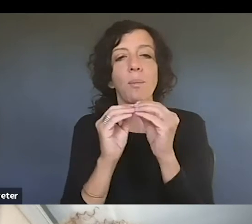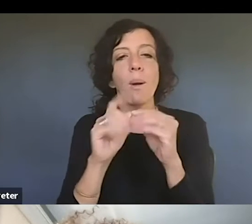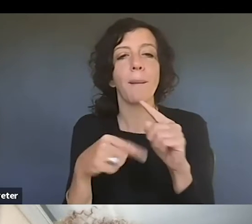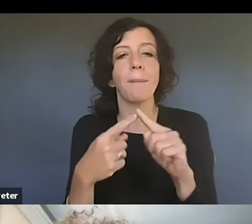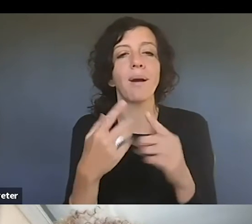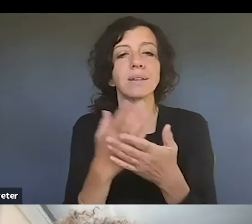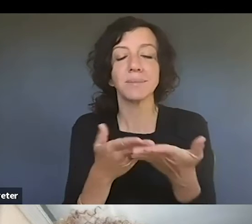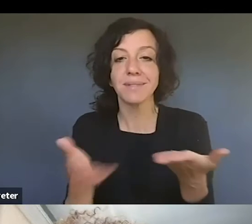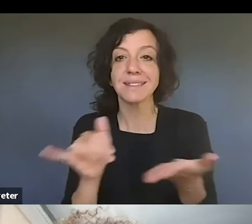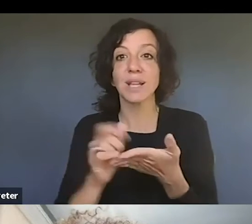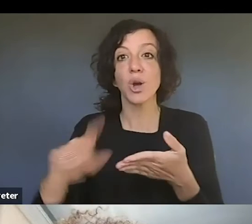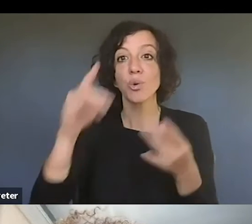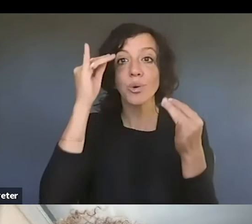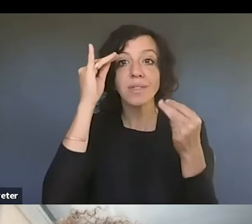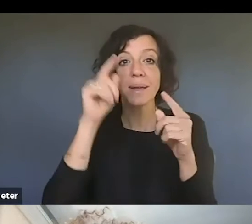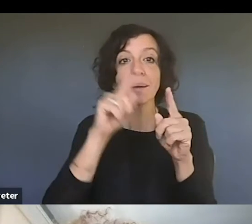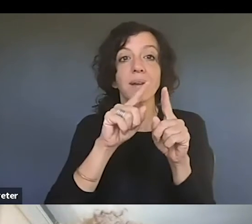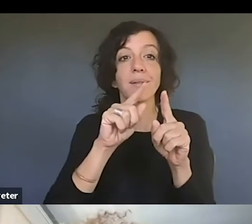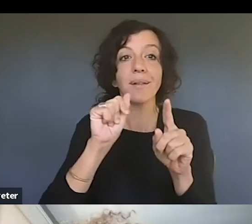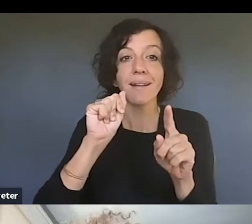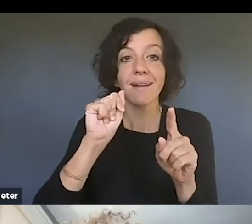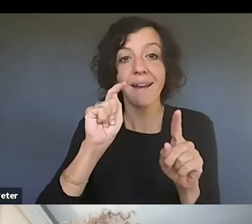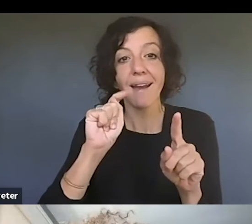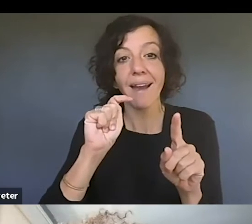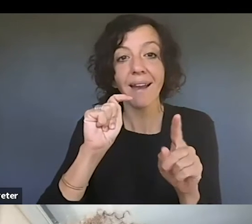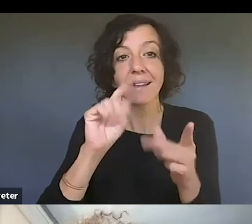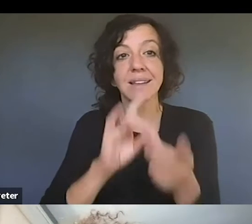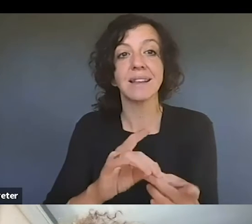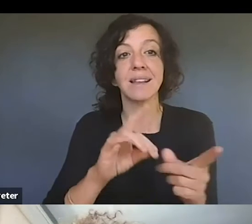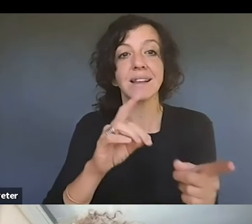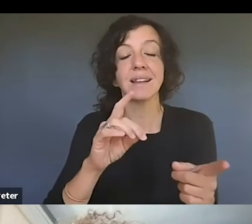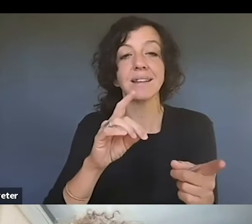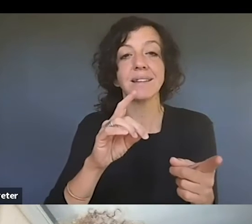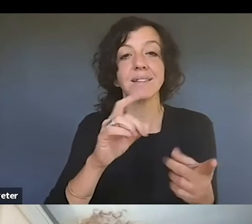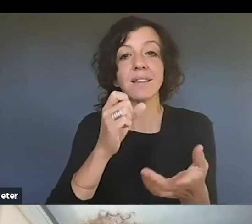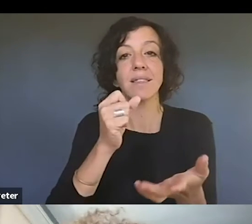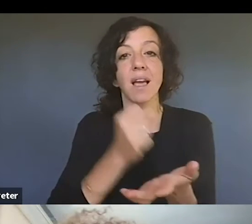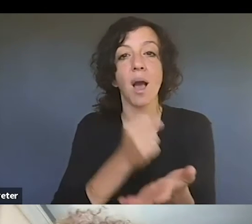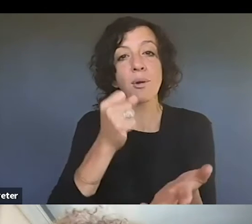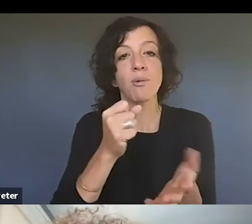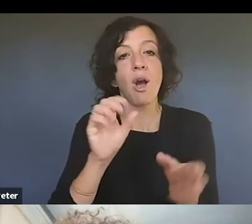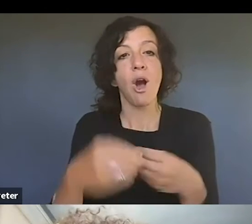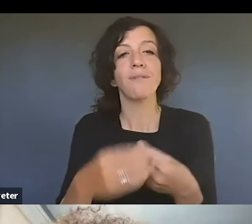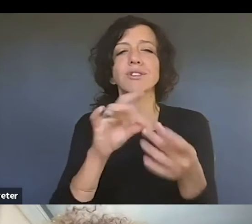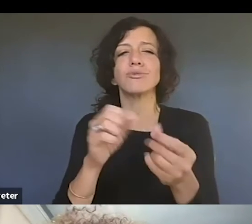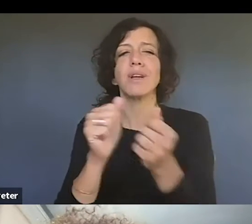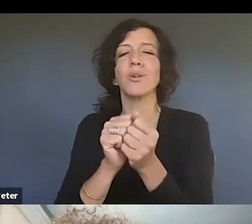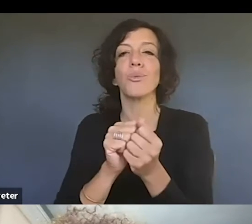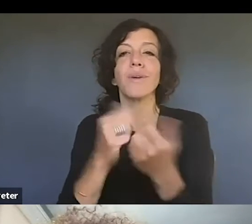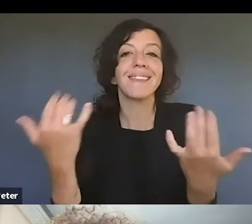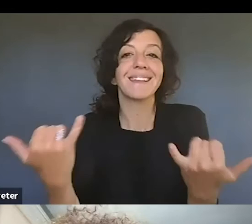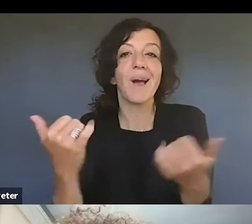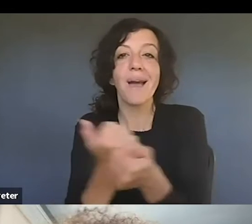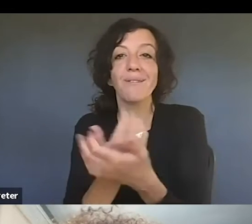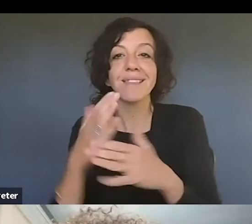of the things that you guys are thinking about at the Copyright Office in like a virtual world, um, you know, and how folks should be mindful of these things